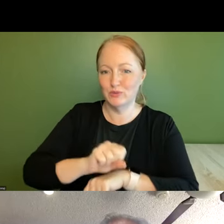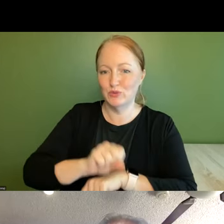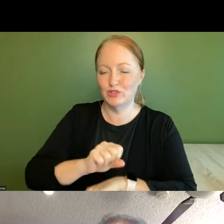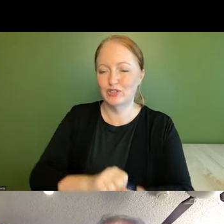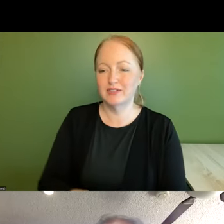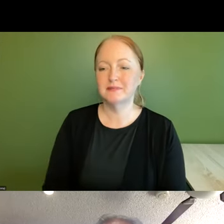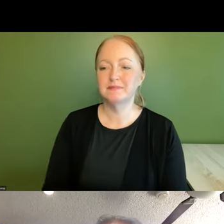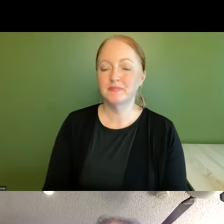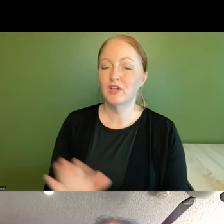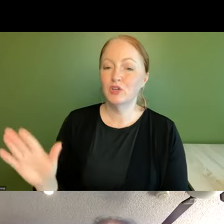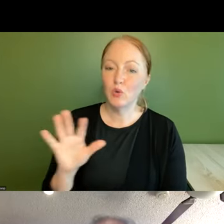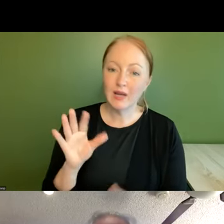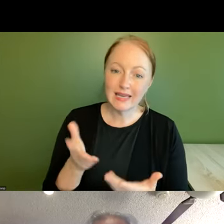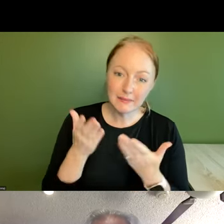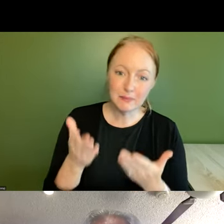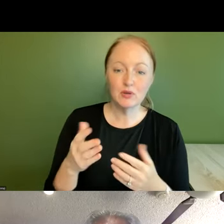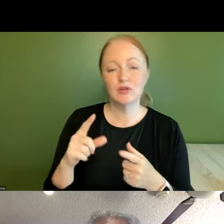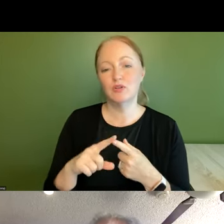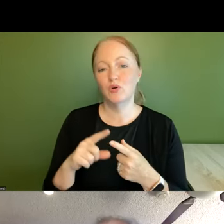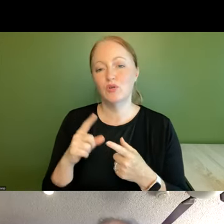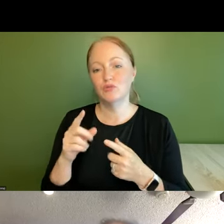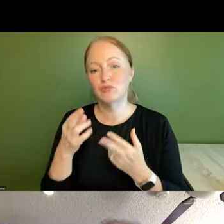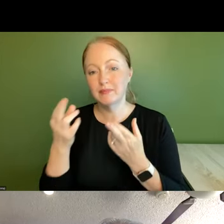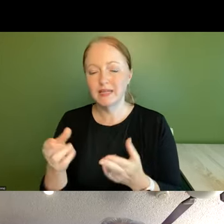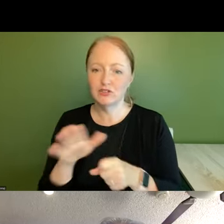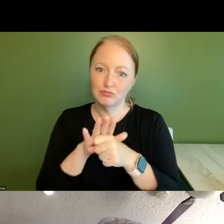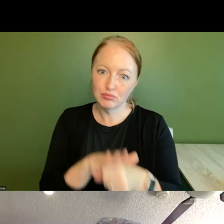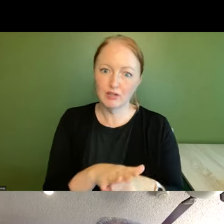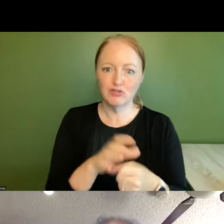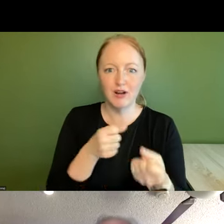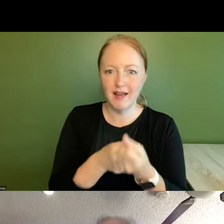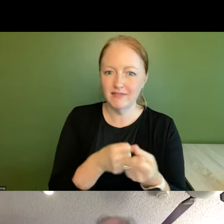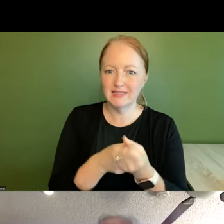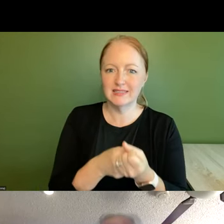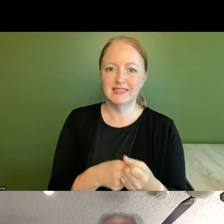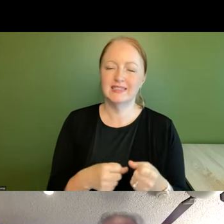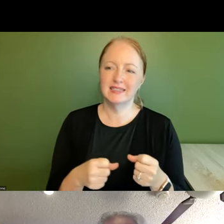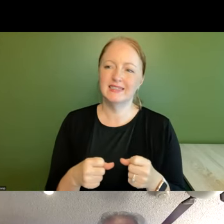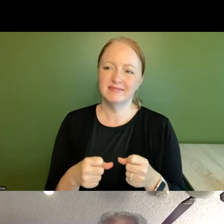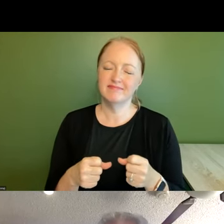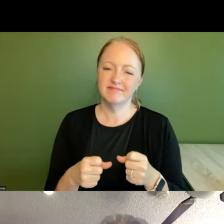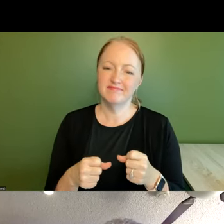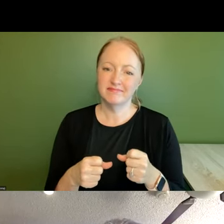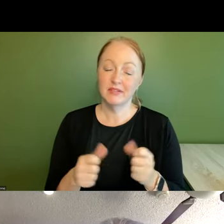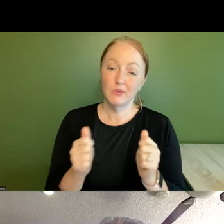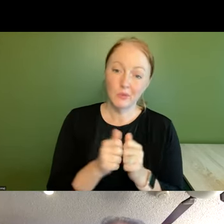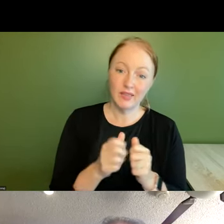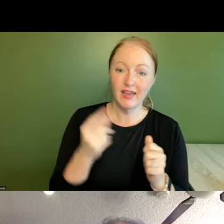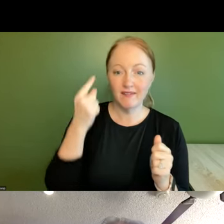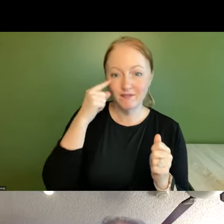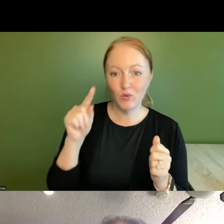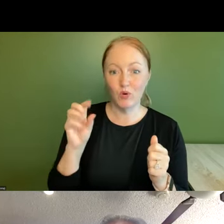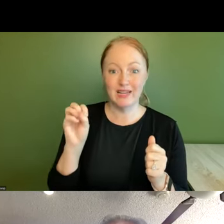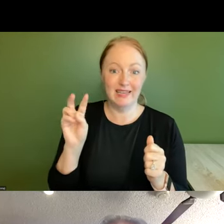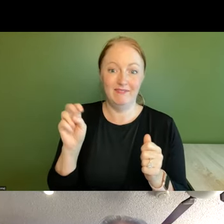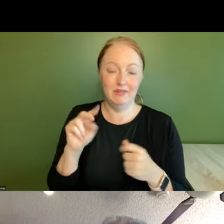your input your recommendations your pressure your advocacy uh both with and for and even